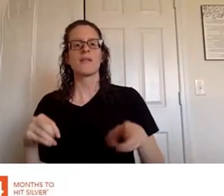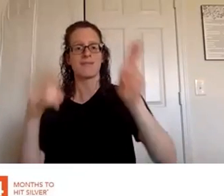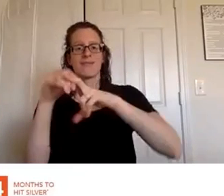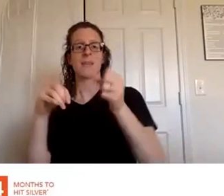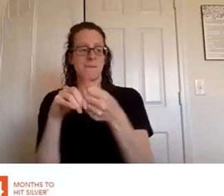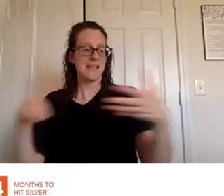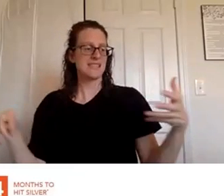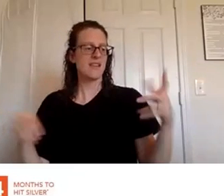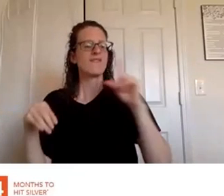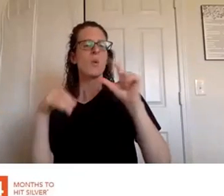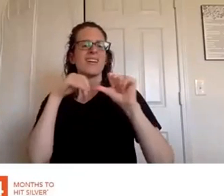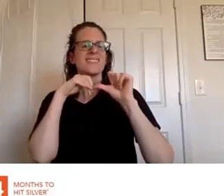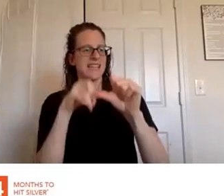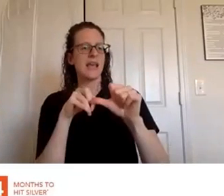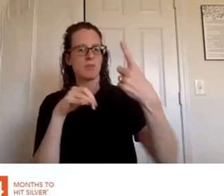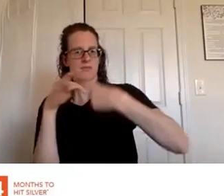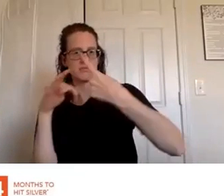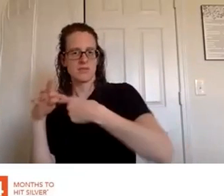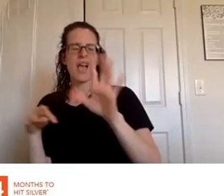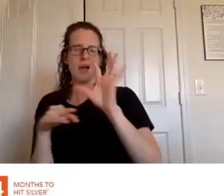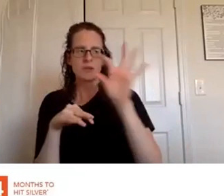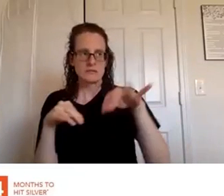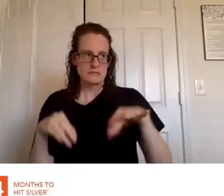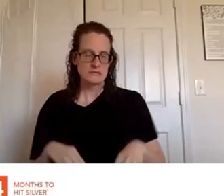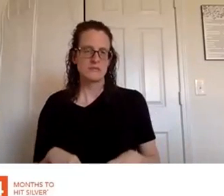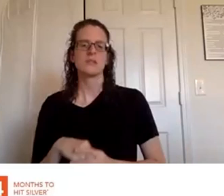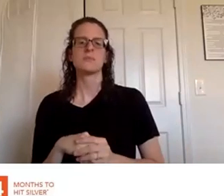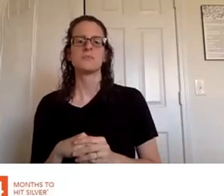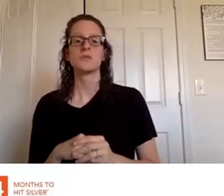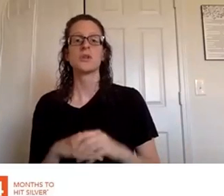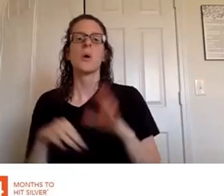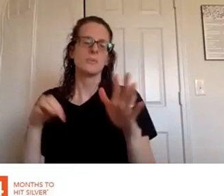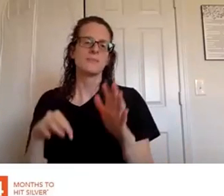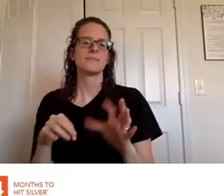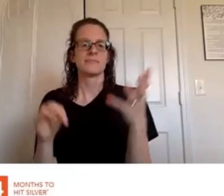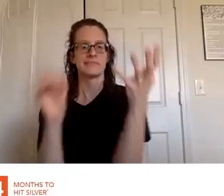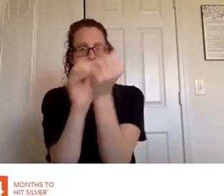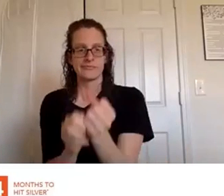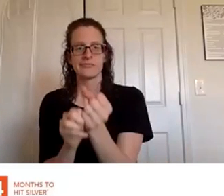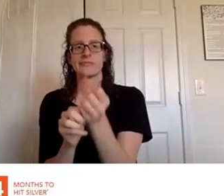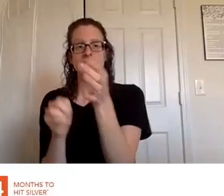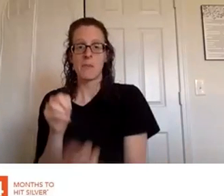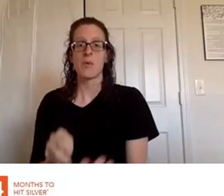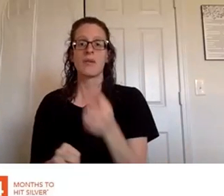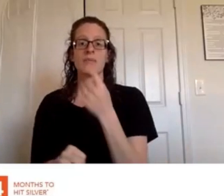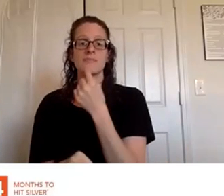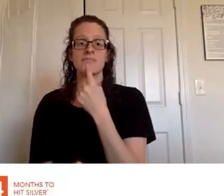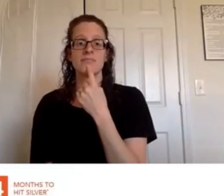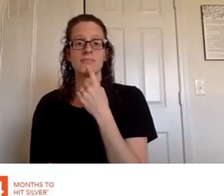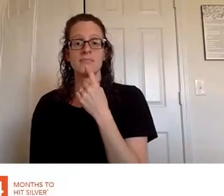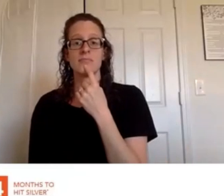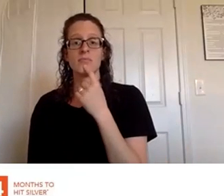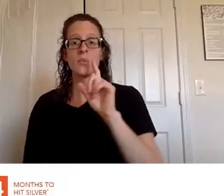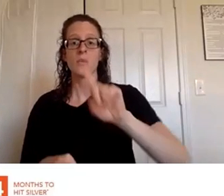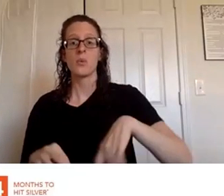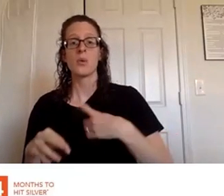more about what that means okay um so basically um you uh when you start uh they